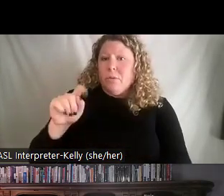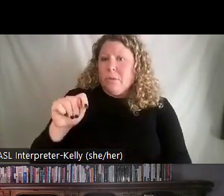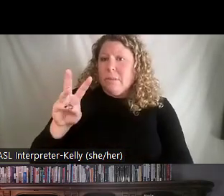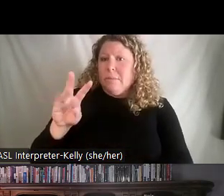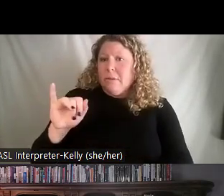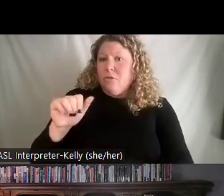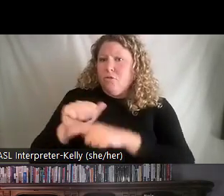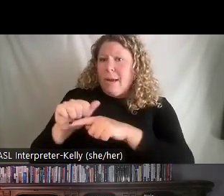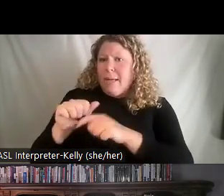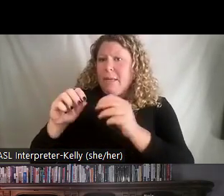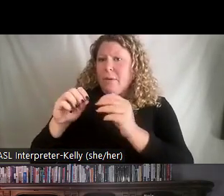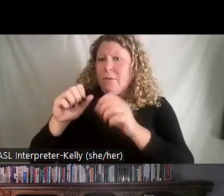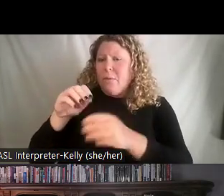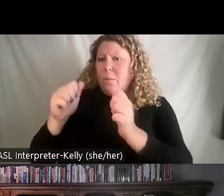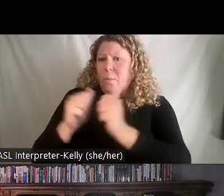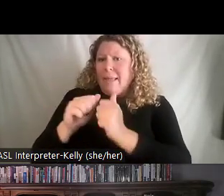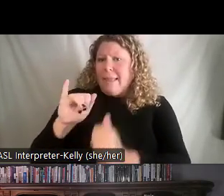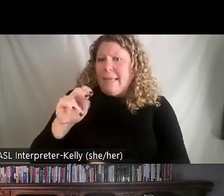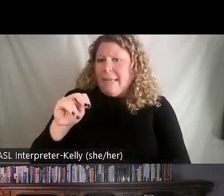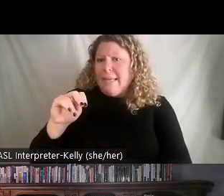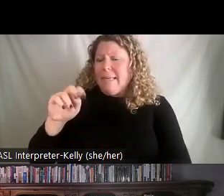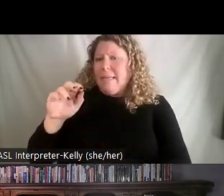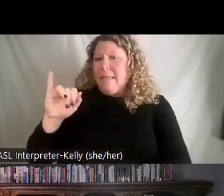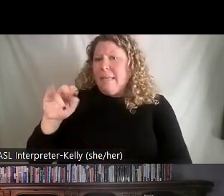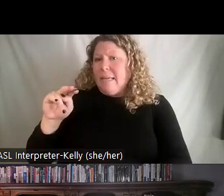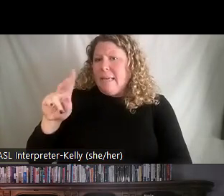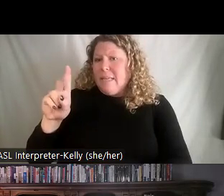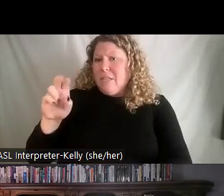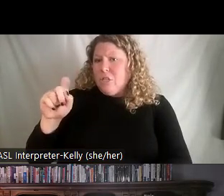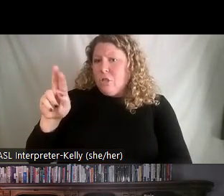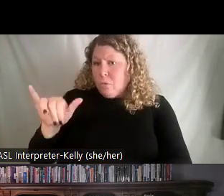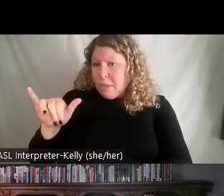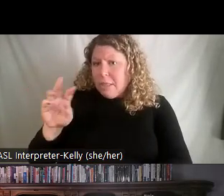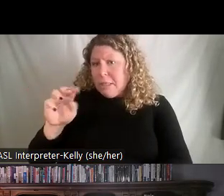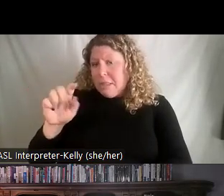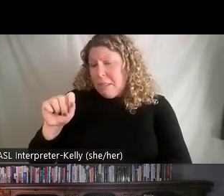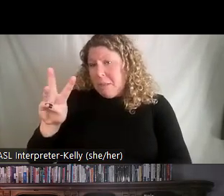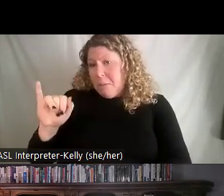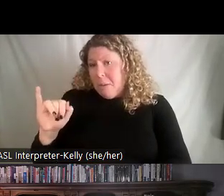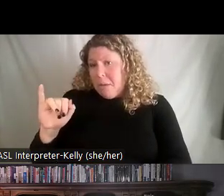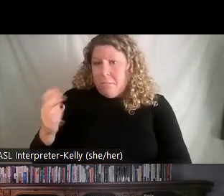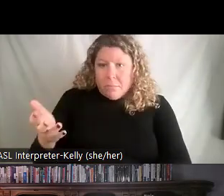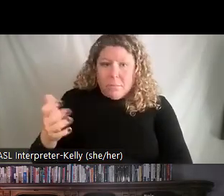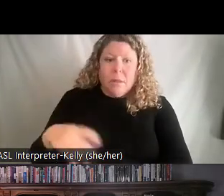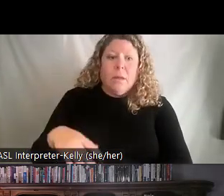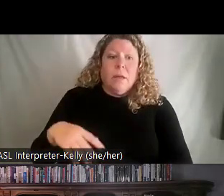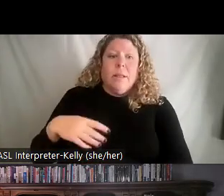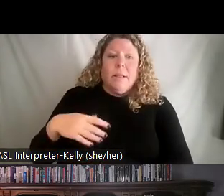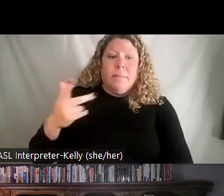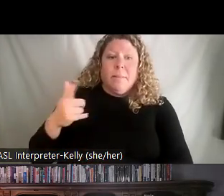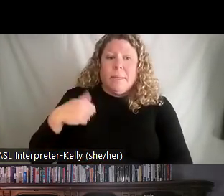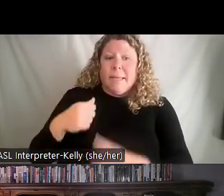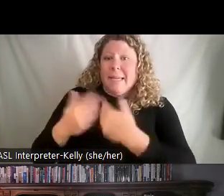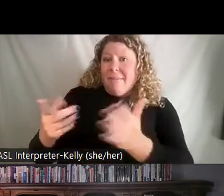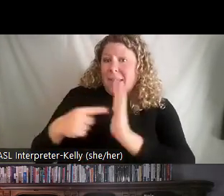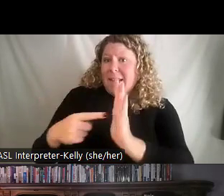for helping them to understand what they're doing and why they're doing it. You're going to create examples of how others have accomplished the